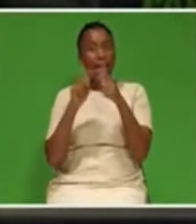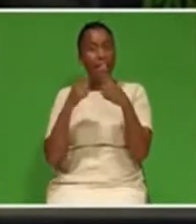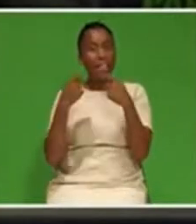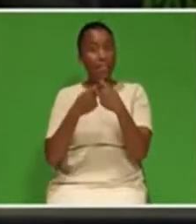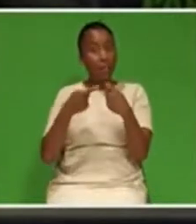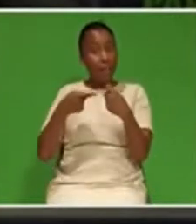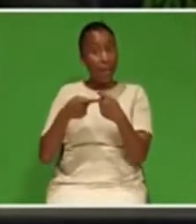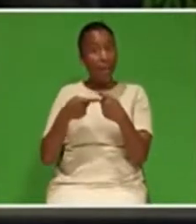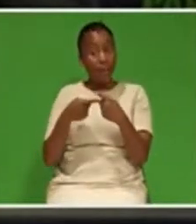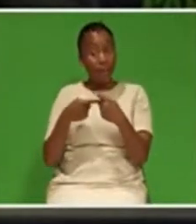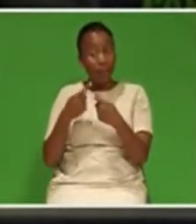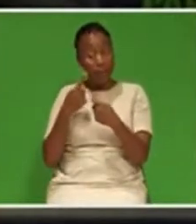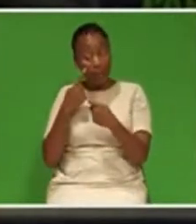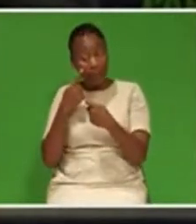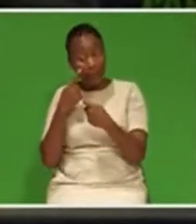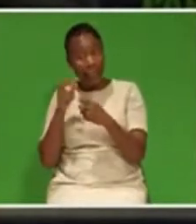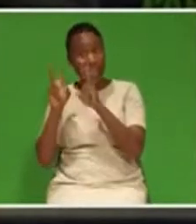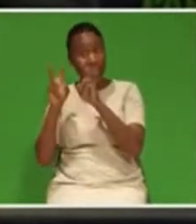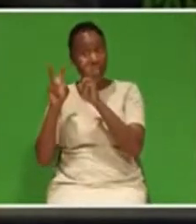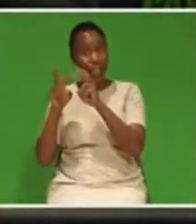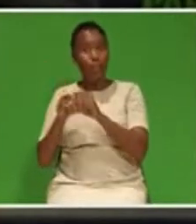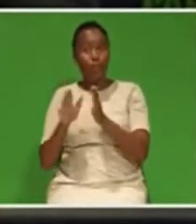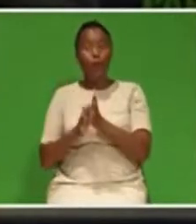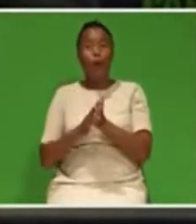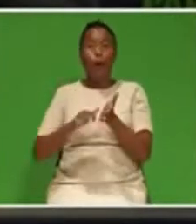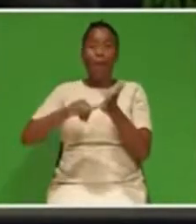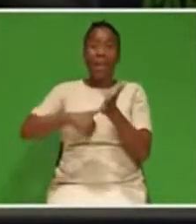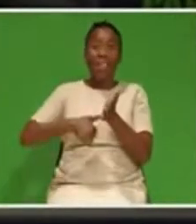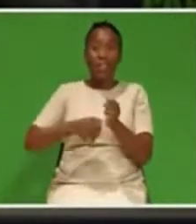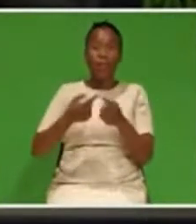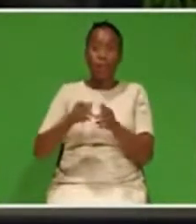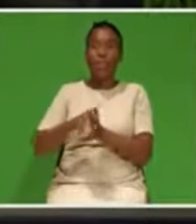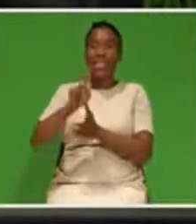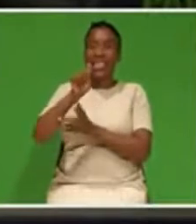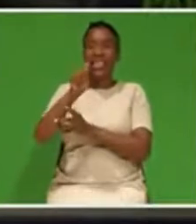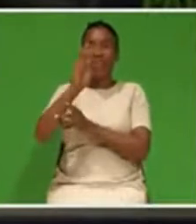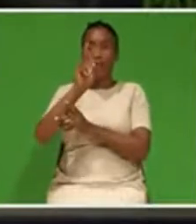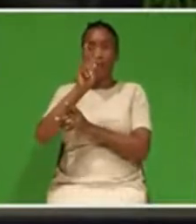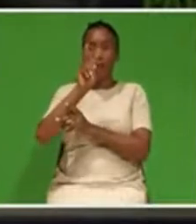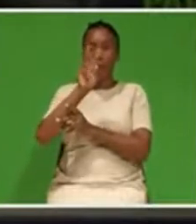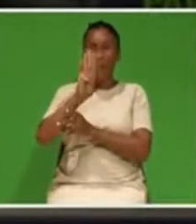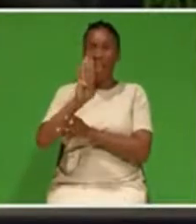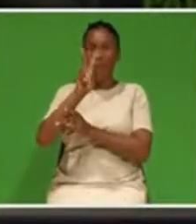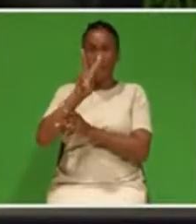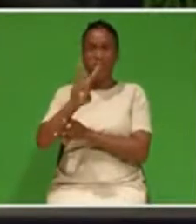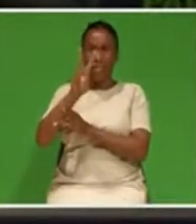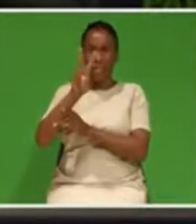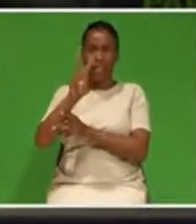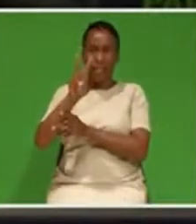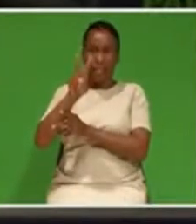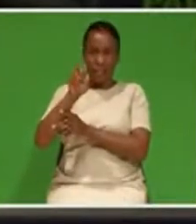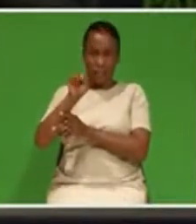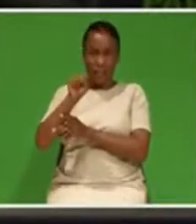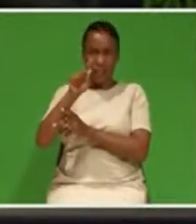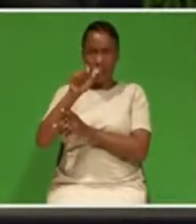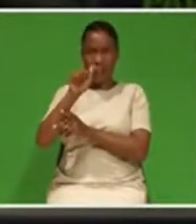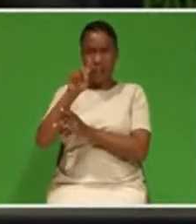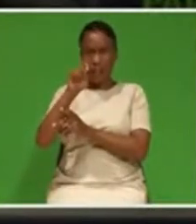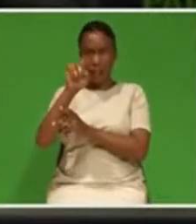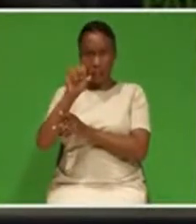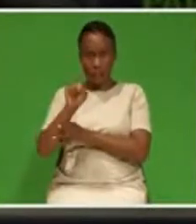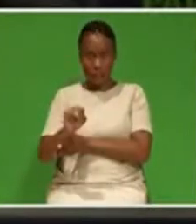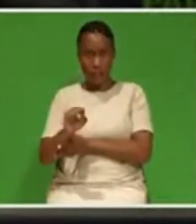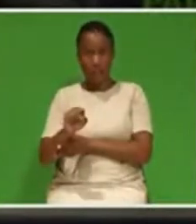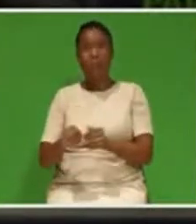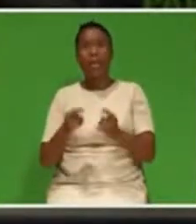of pensions for civil servants from the TBVC states. So that work is going to get